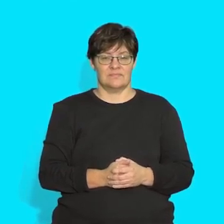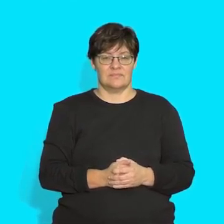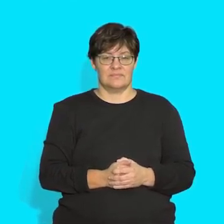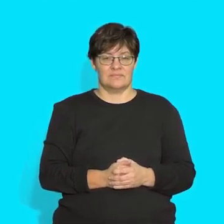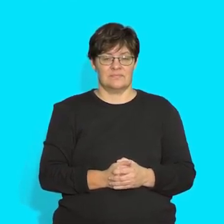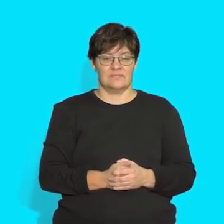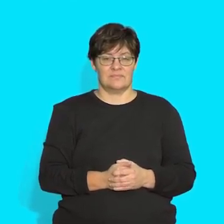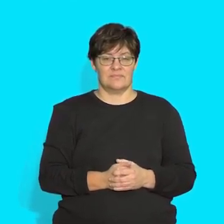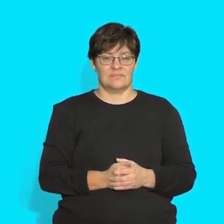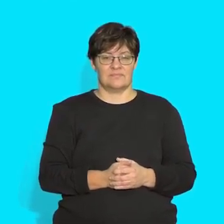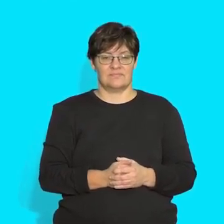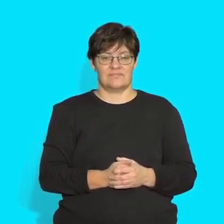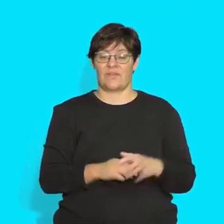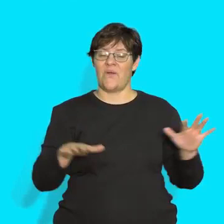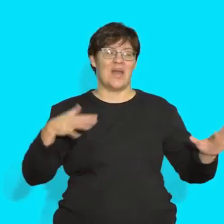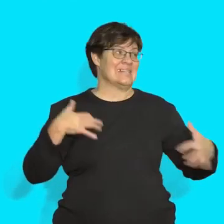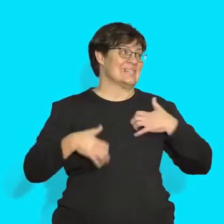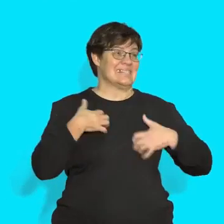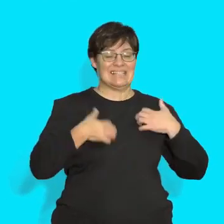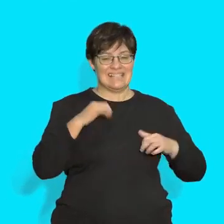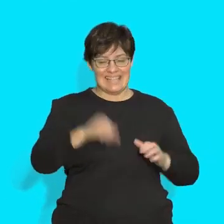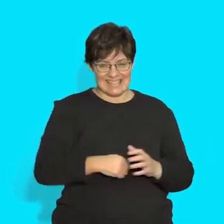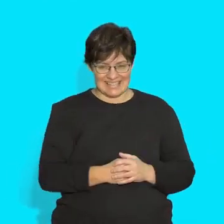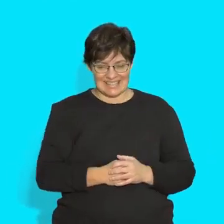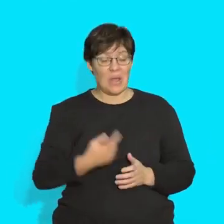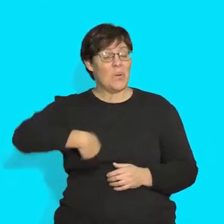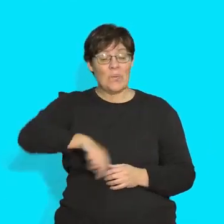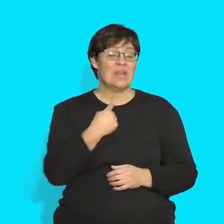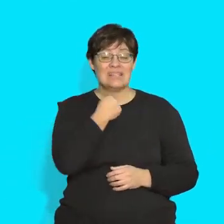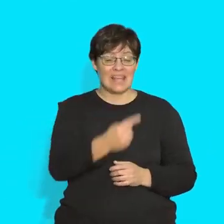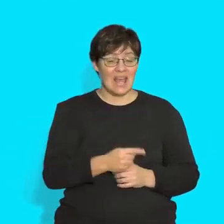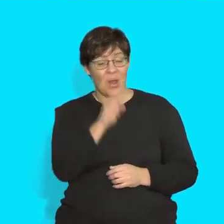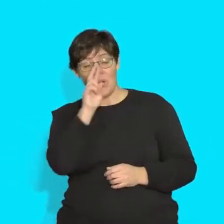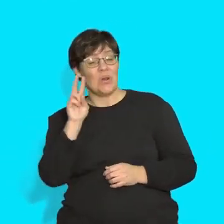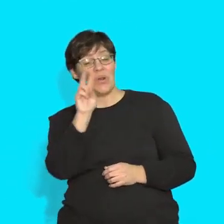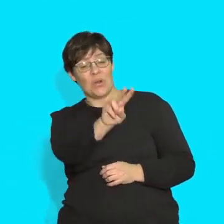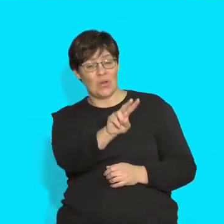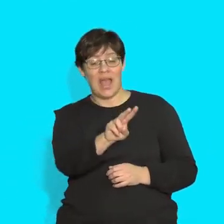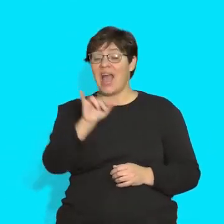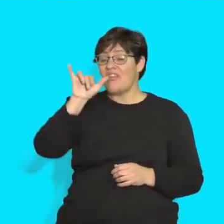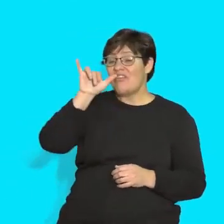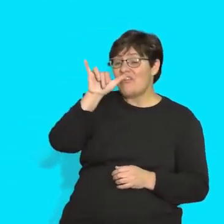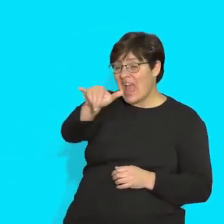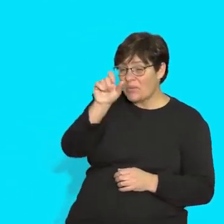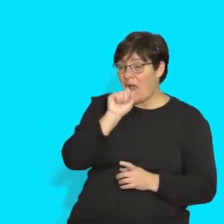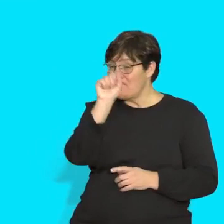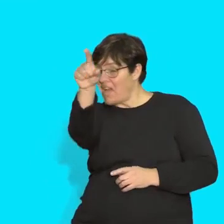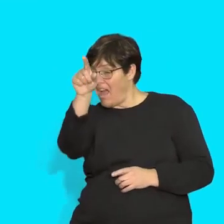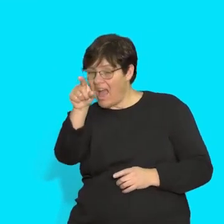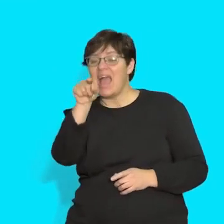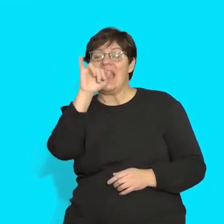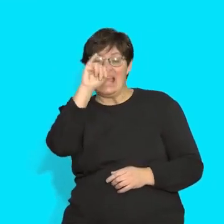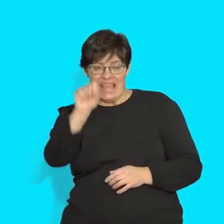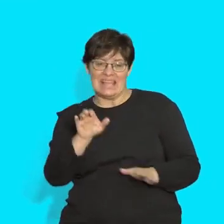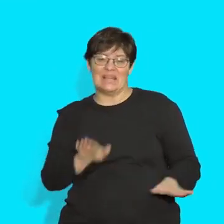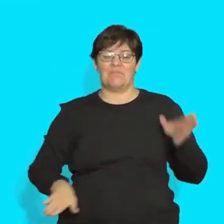How exciting! We would say, look, that is a penguin. Now you must end the